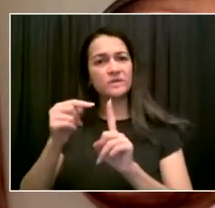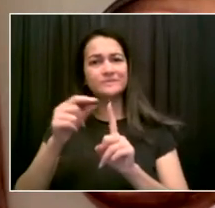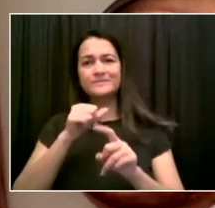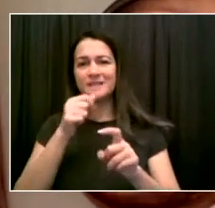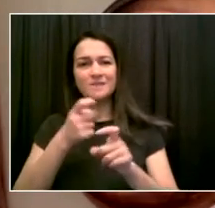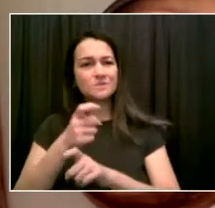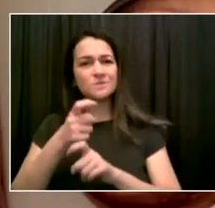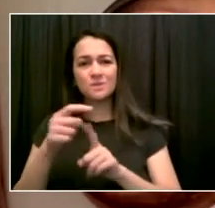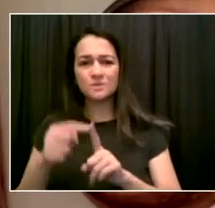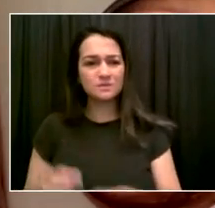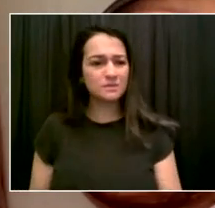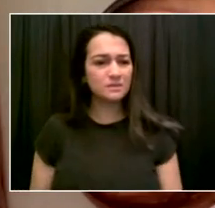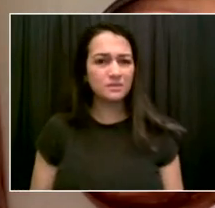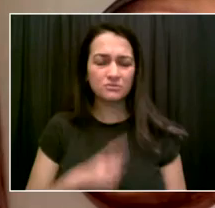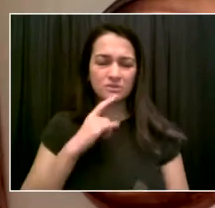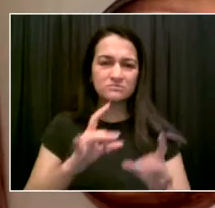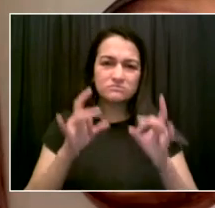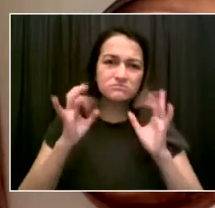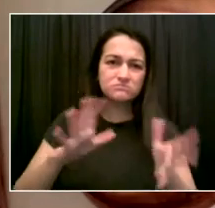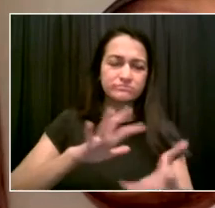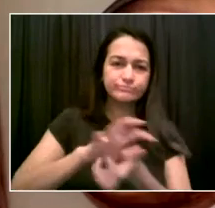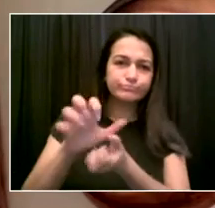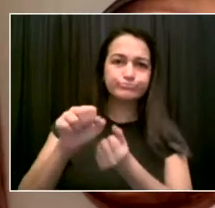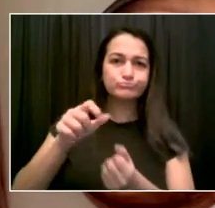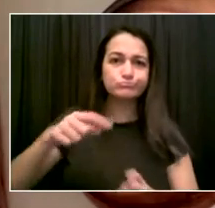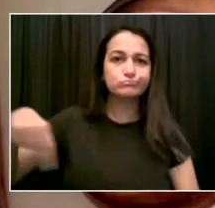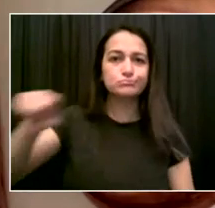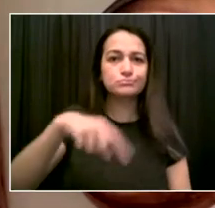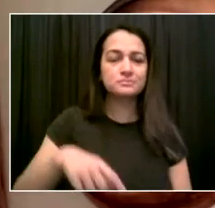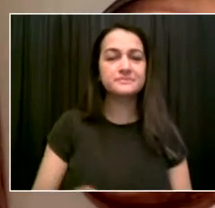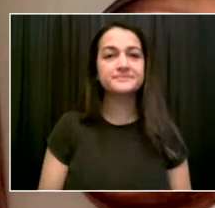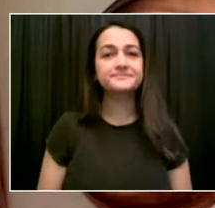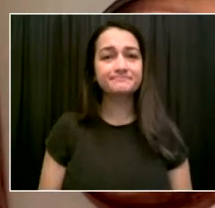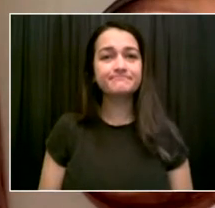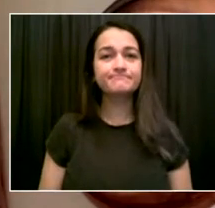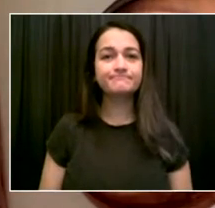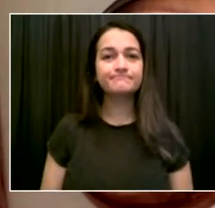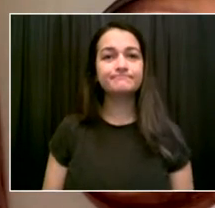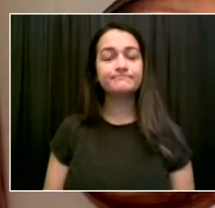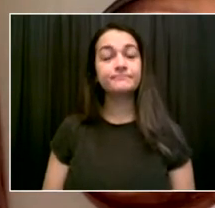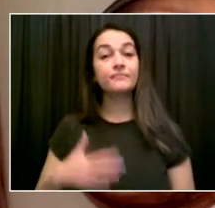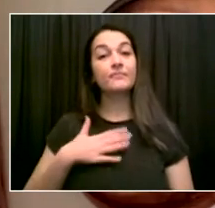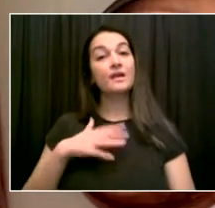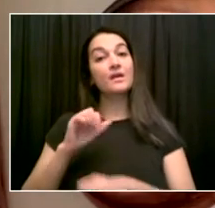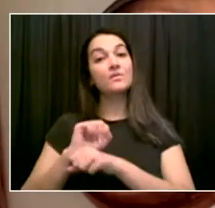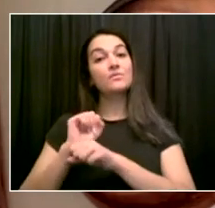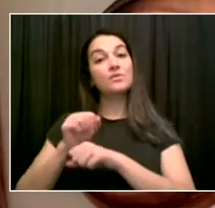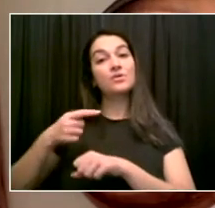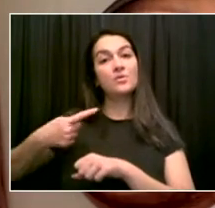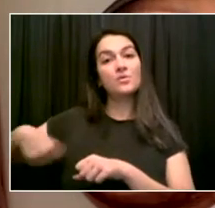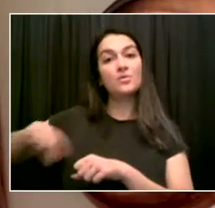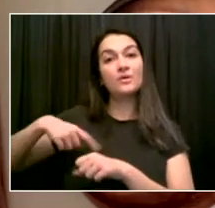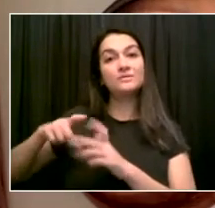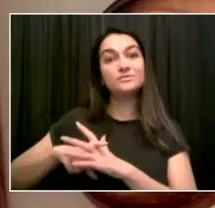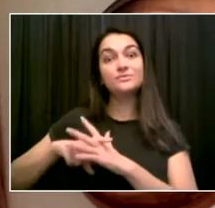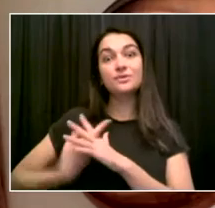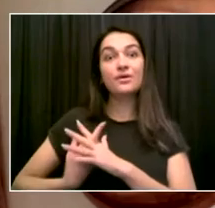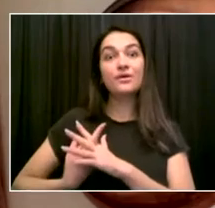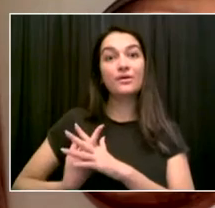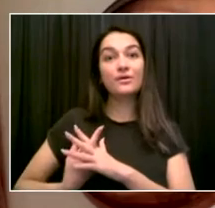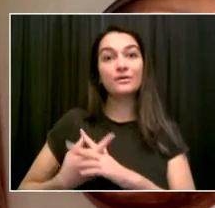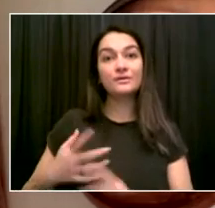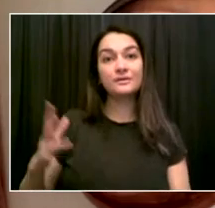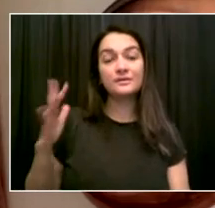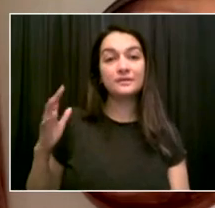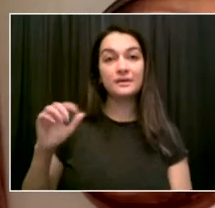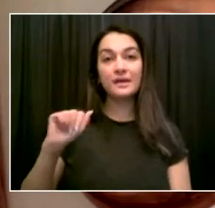in place in April and required everyone who worked for Great Performances to start to get the vaccine. And it was